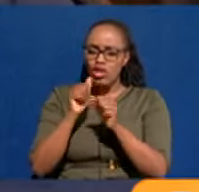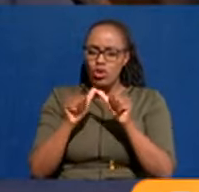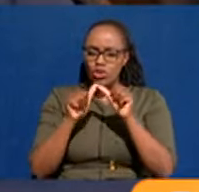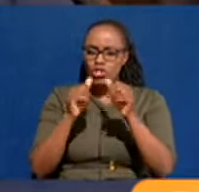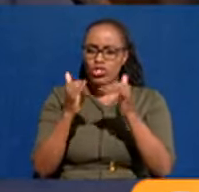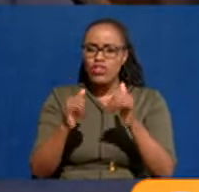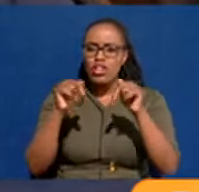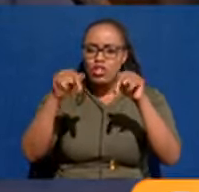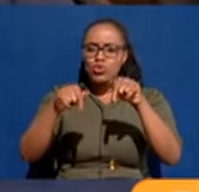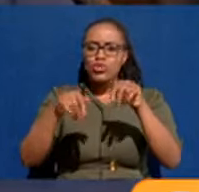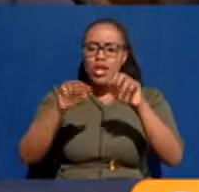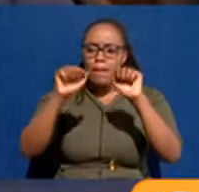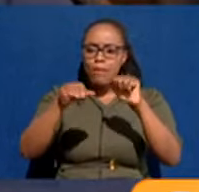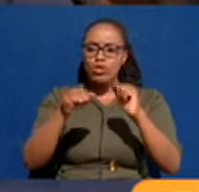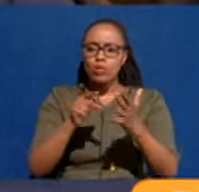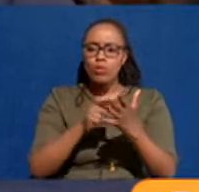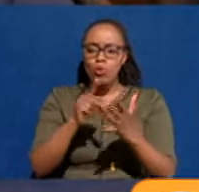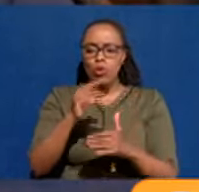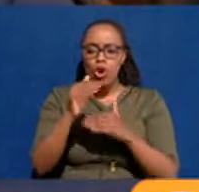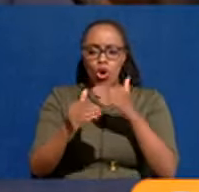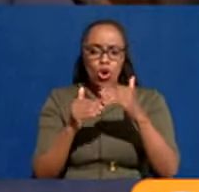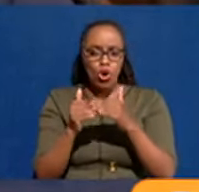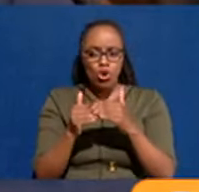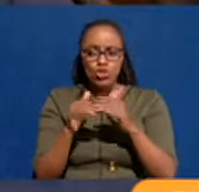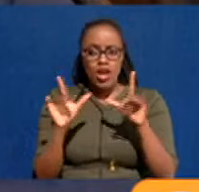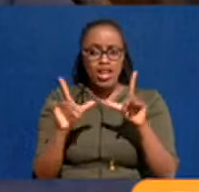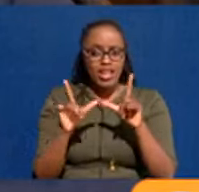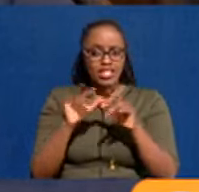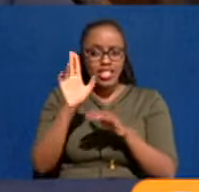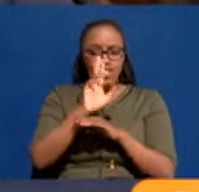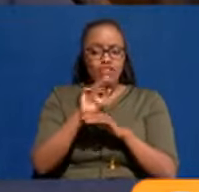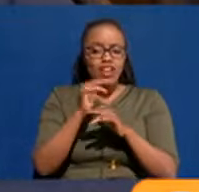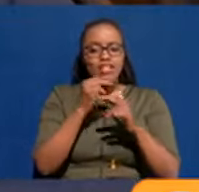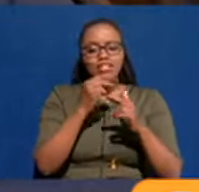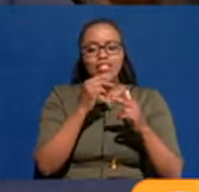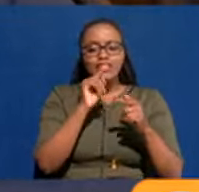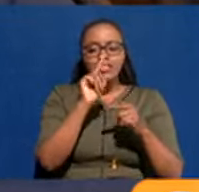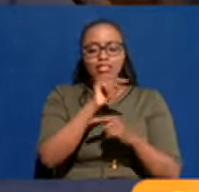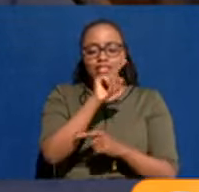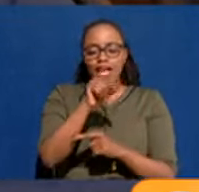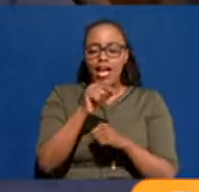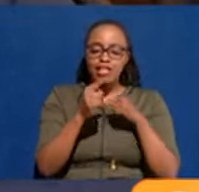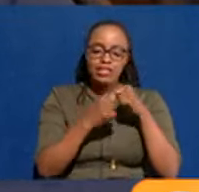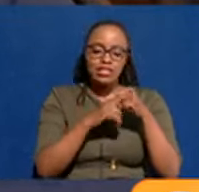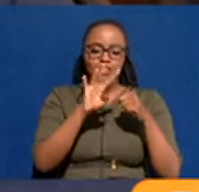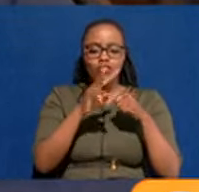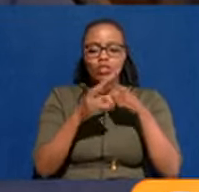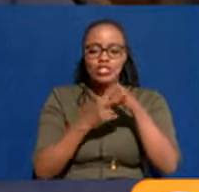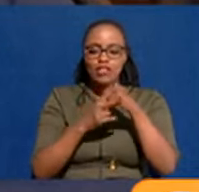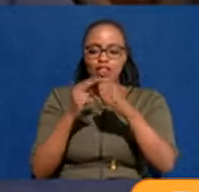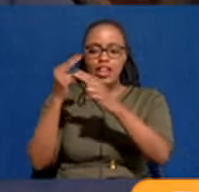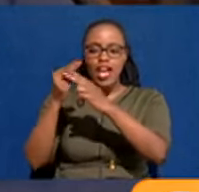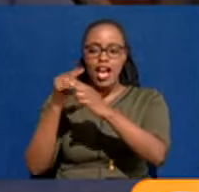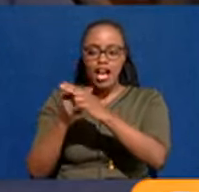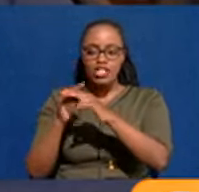today, you can actually pay all your licenses using star six for seven hash. And you can also go onto a web portal